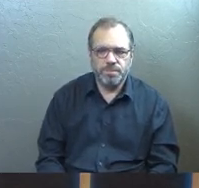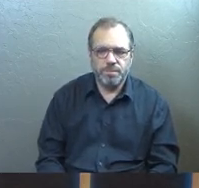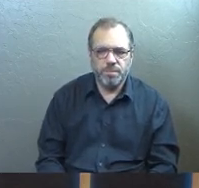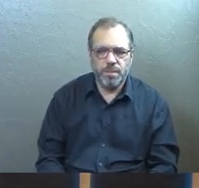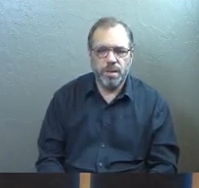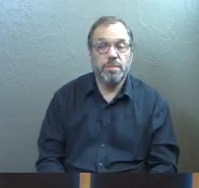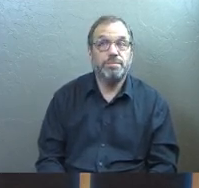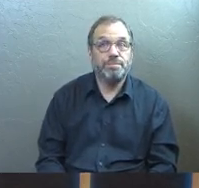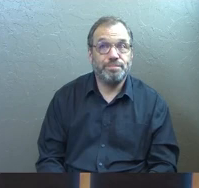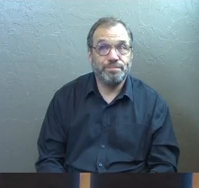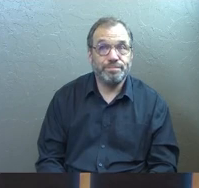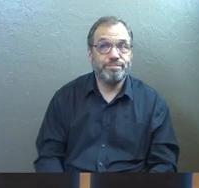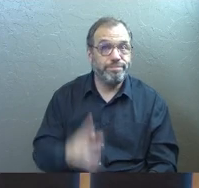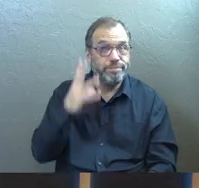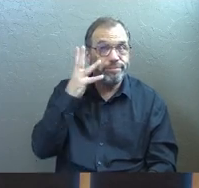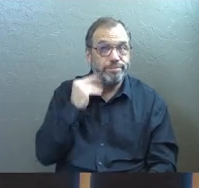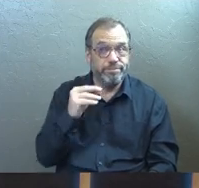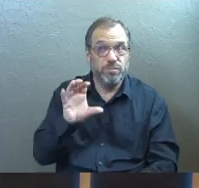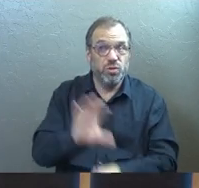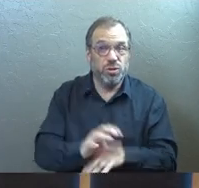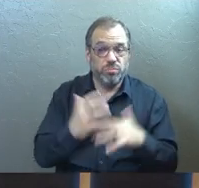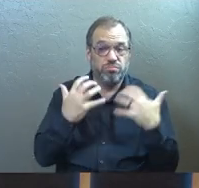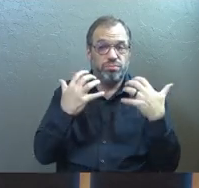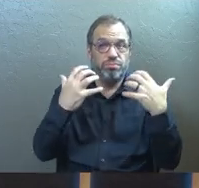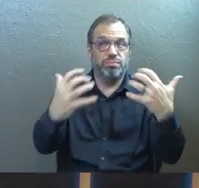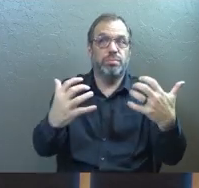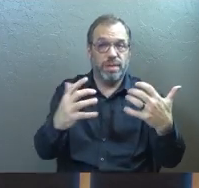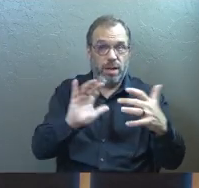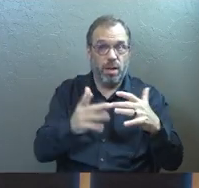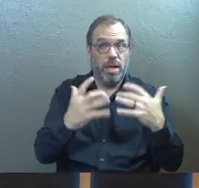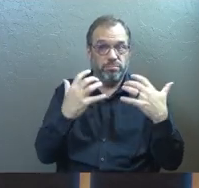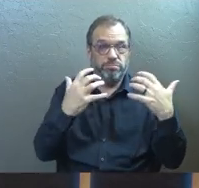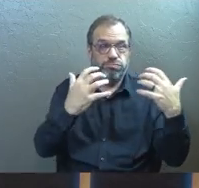We're in a lot of different places across this room and online today.